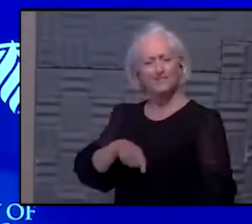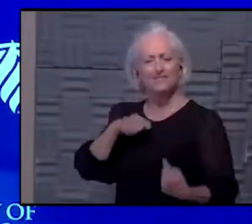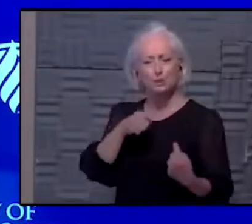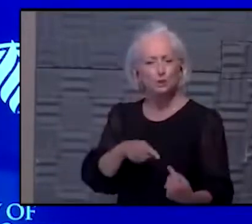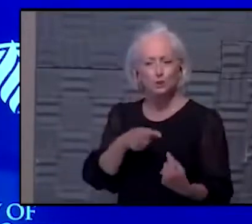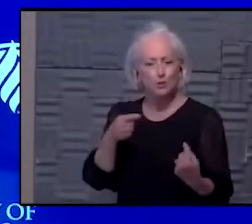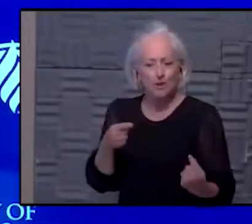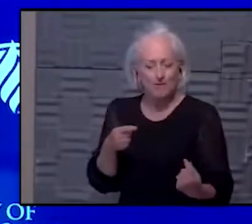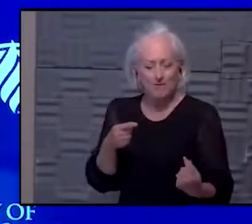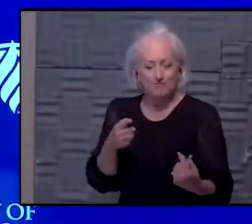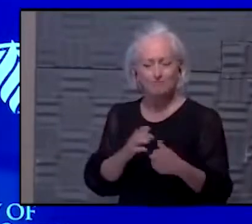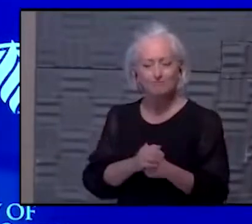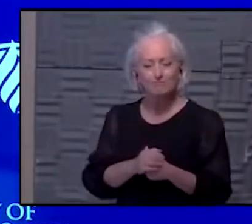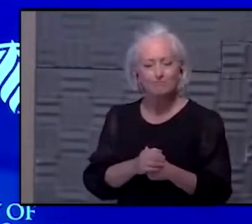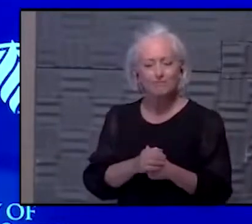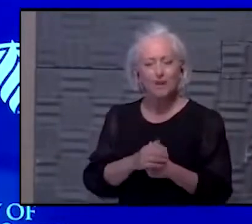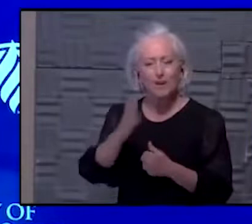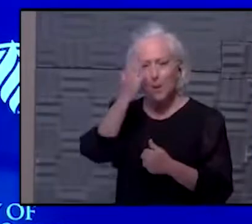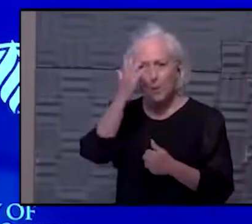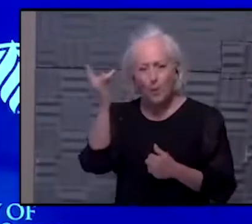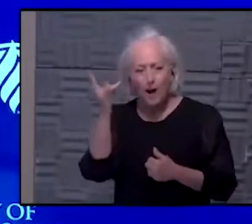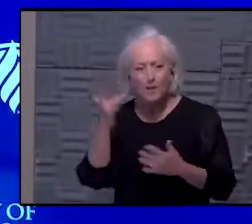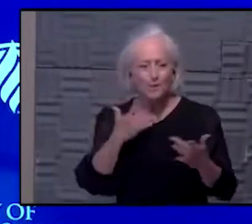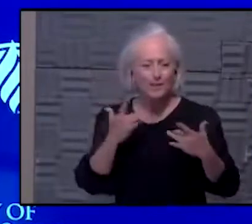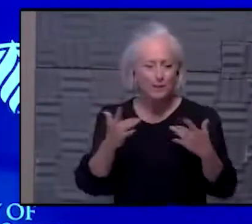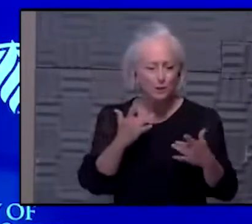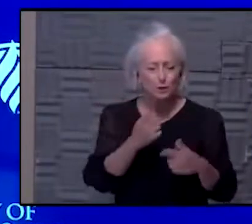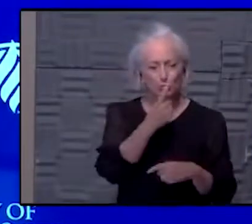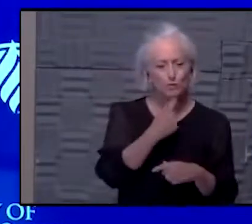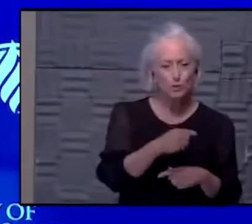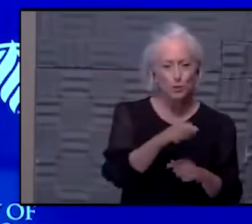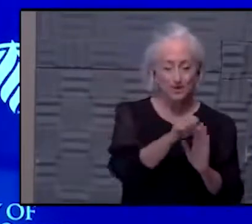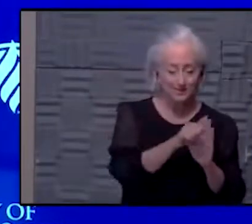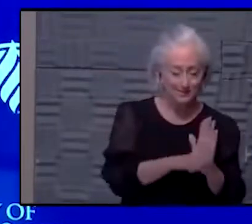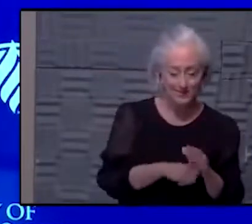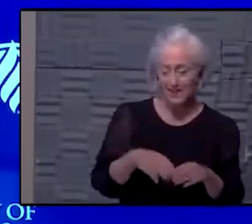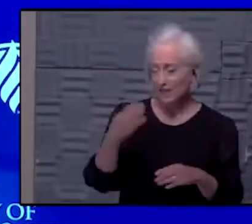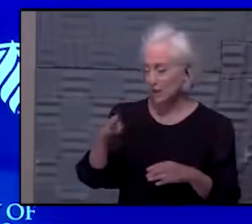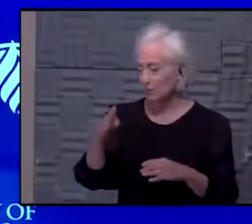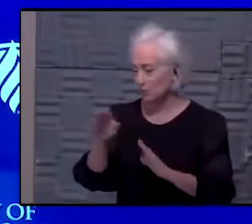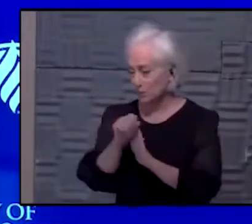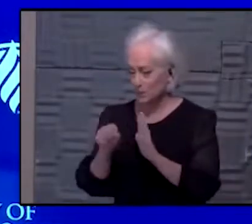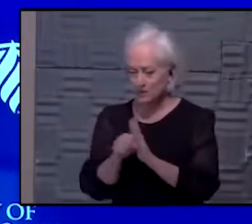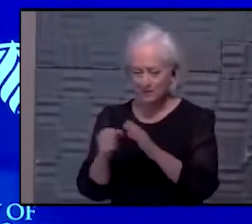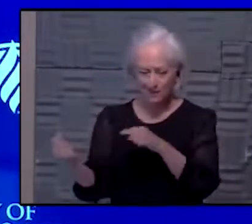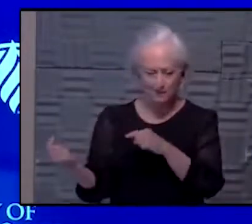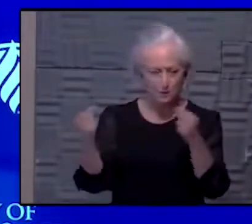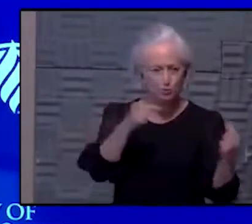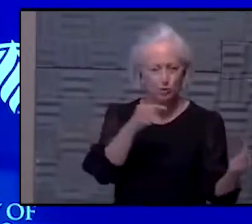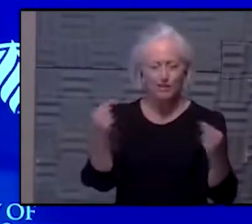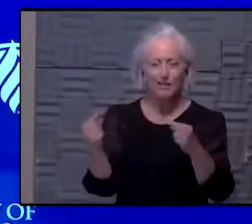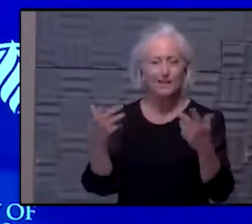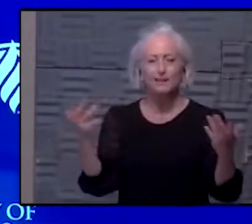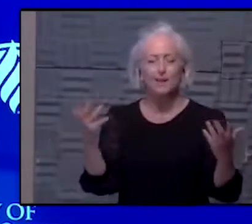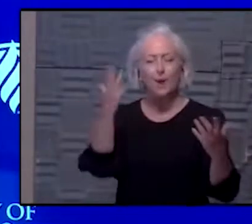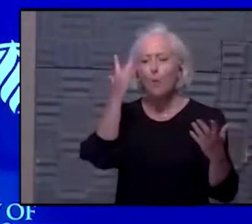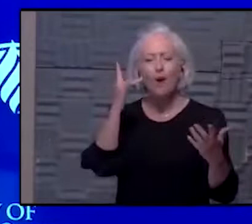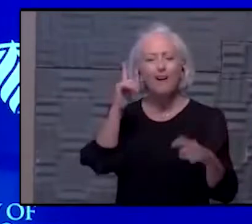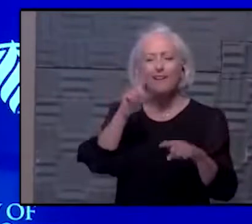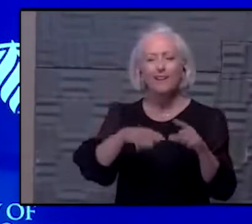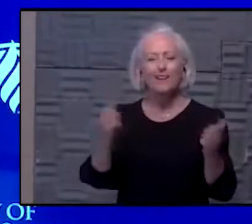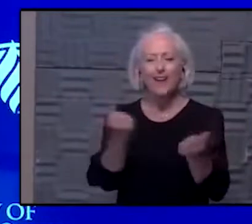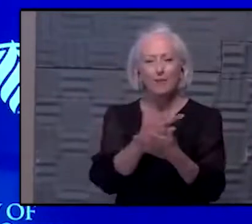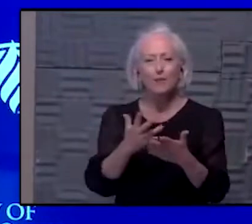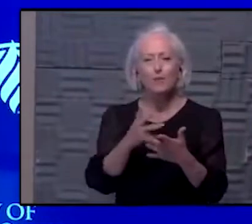even red states and blue states? And why are things so politicized around it? And why can't everyone embrace the